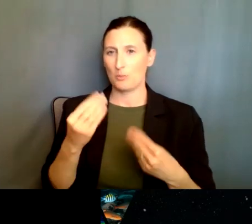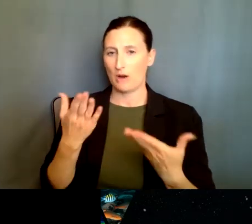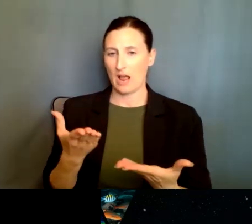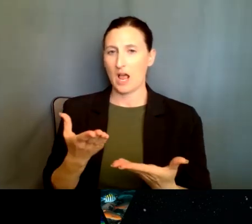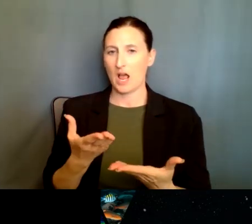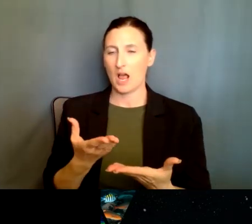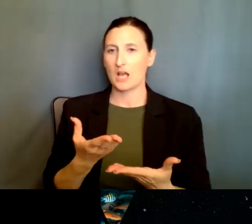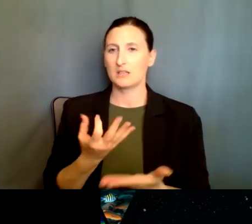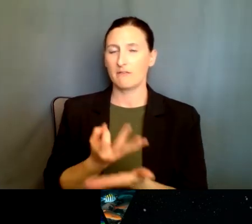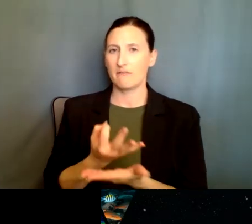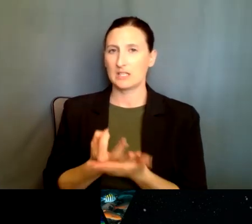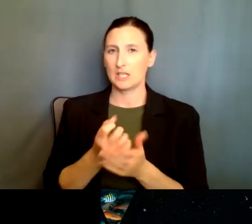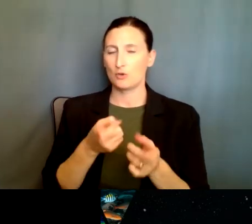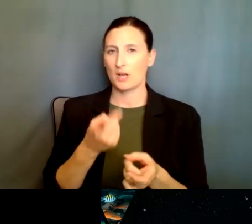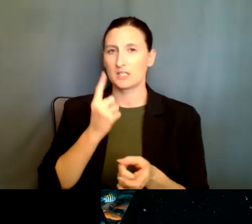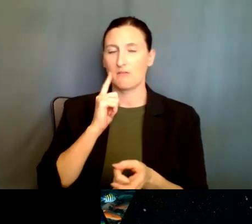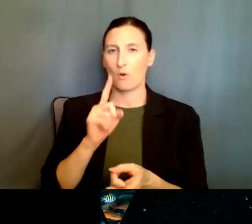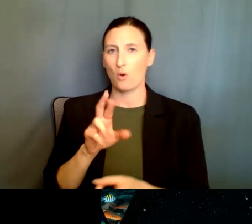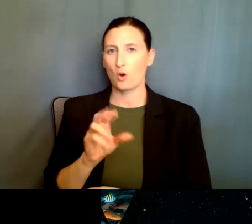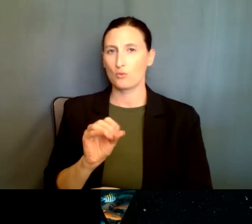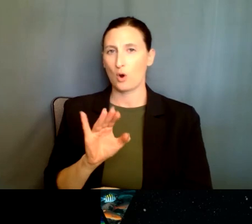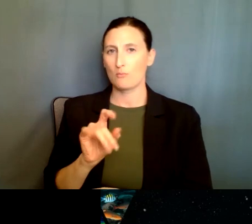one must adhere to while submitting the same?